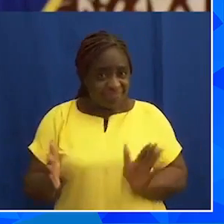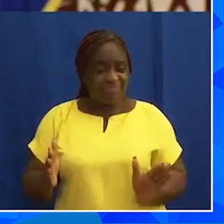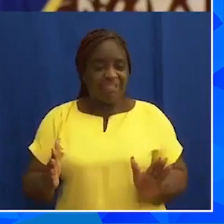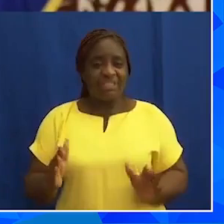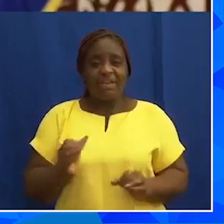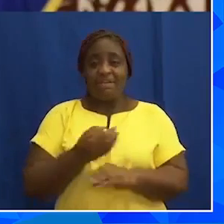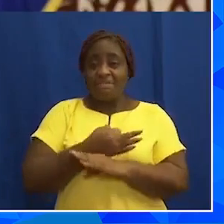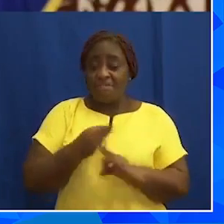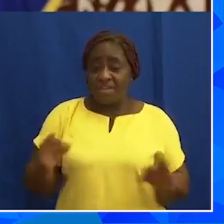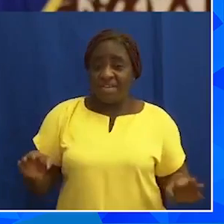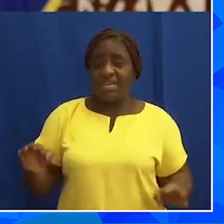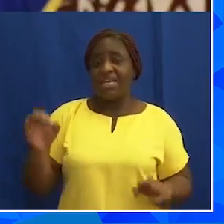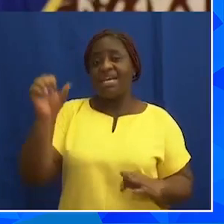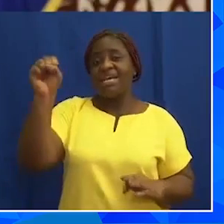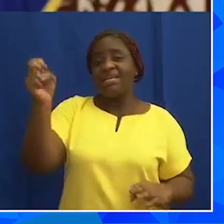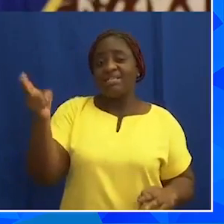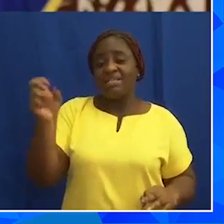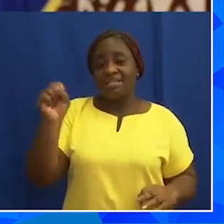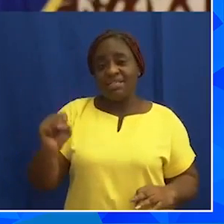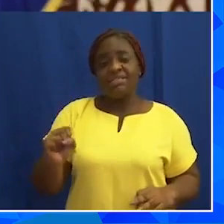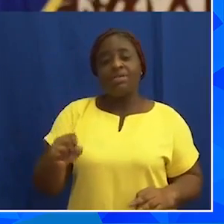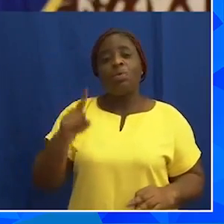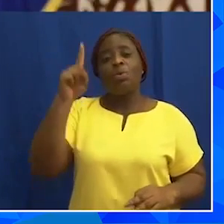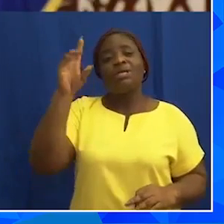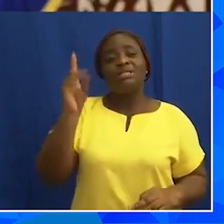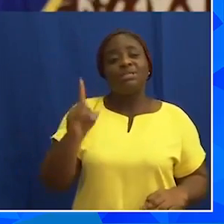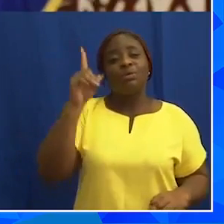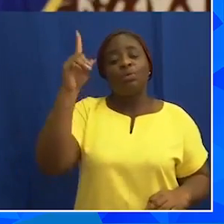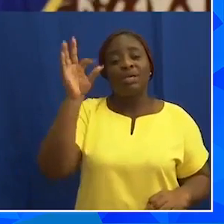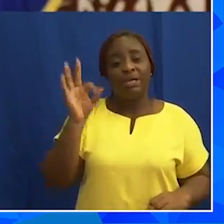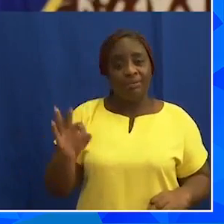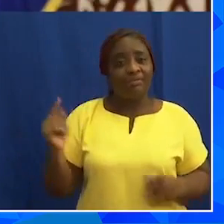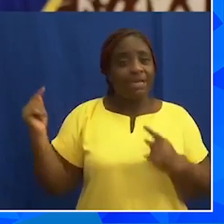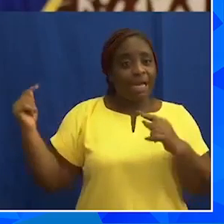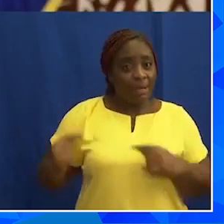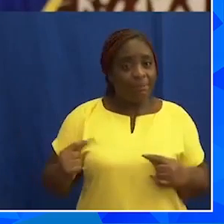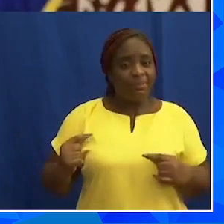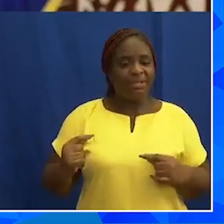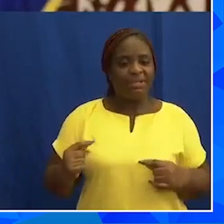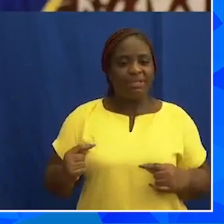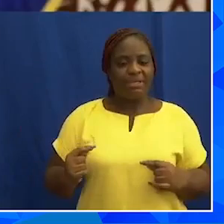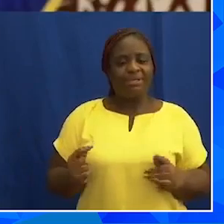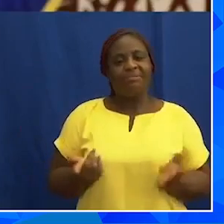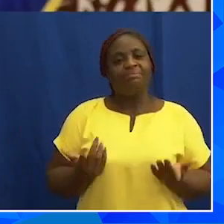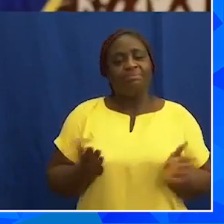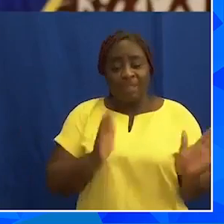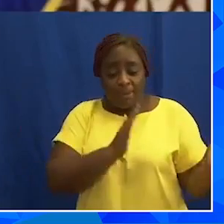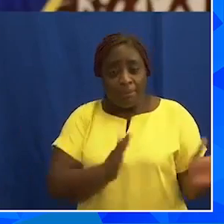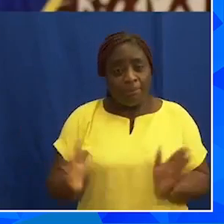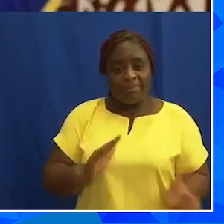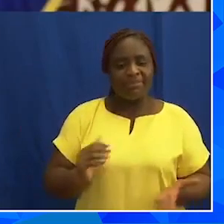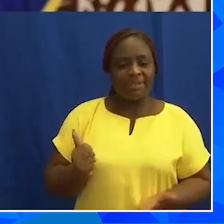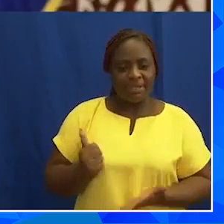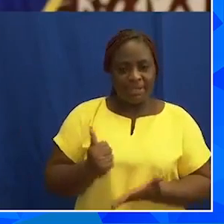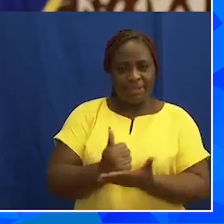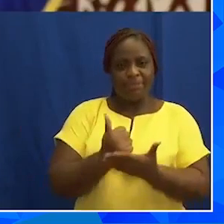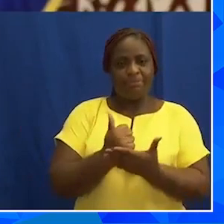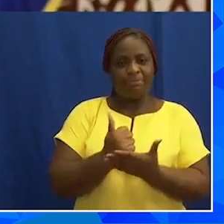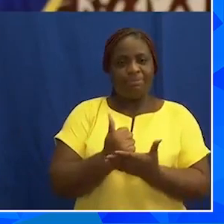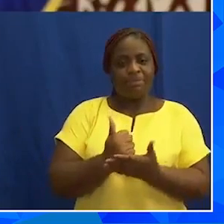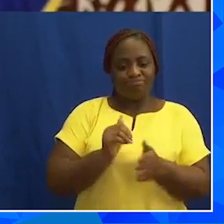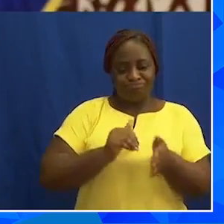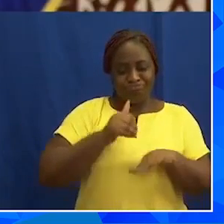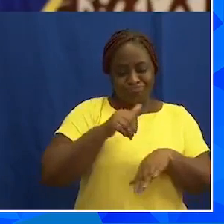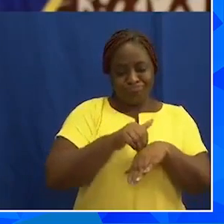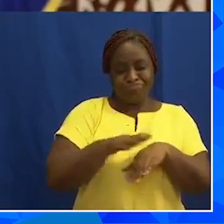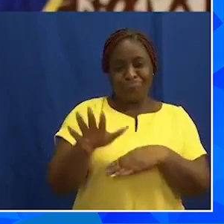issues to any one district, one factory, all of whom I And I can that I have keep the government's how